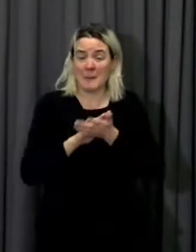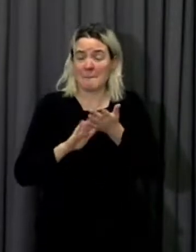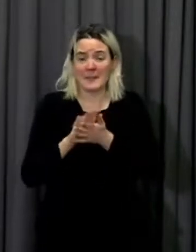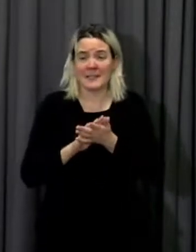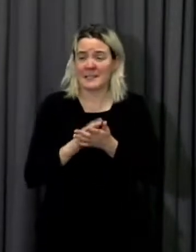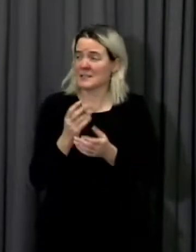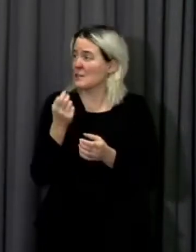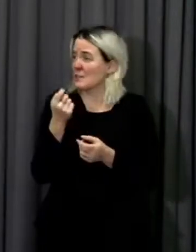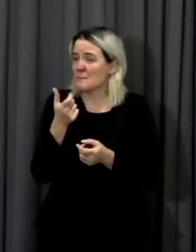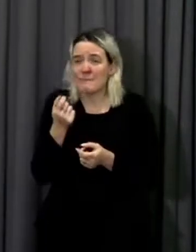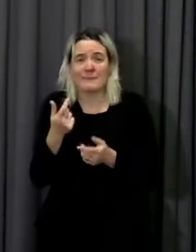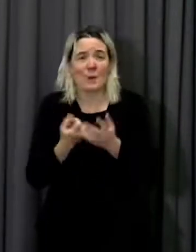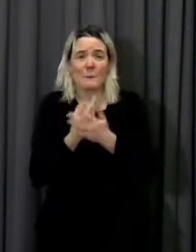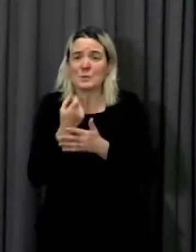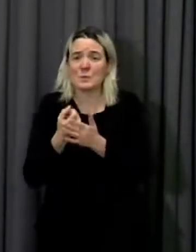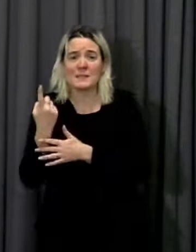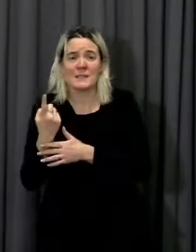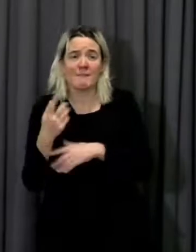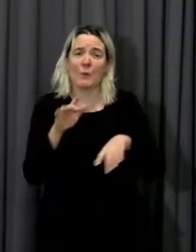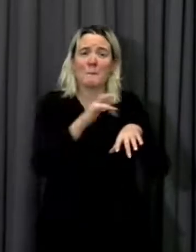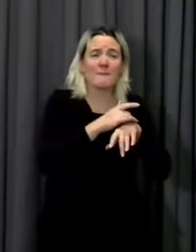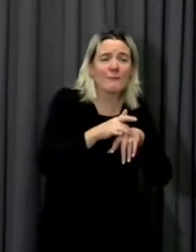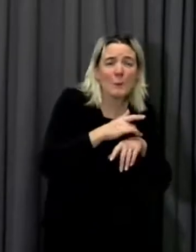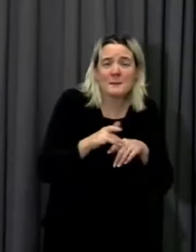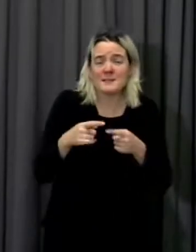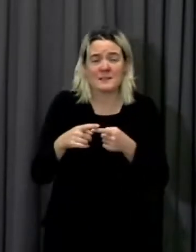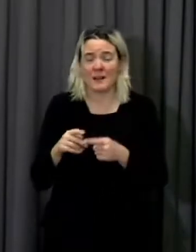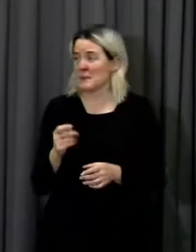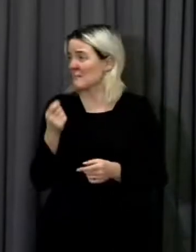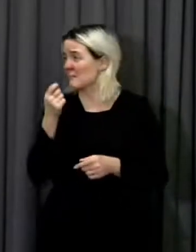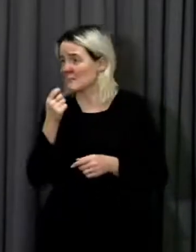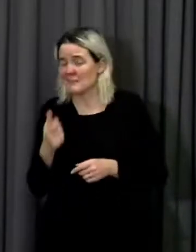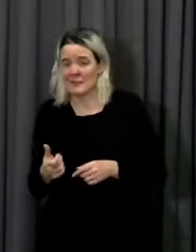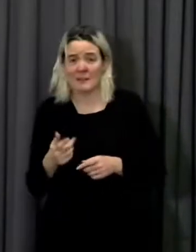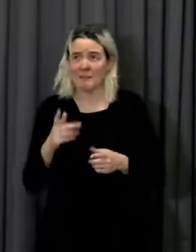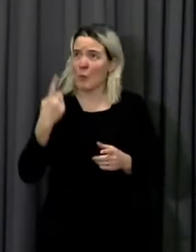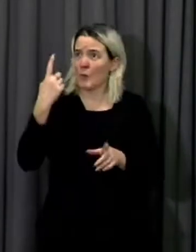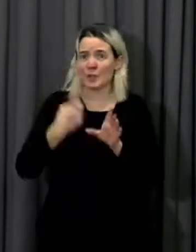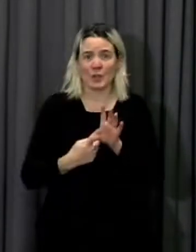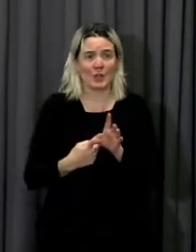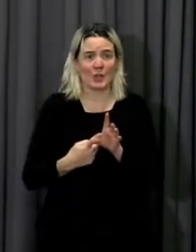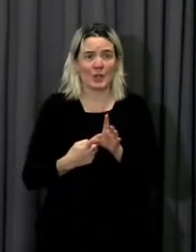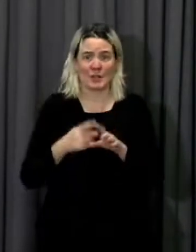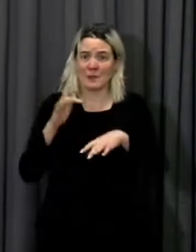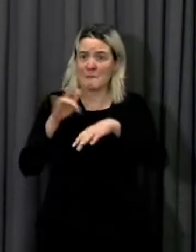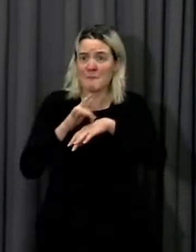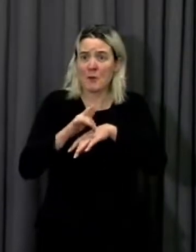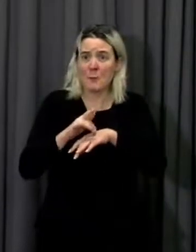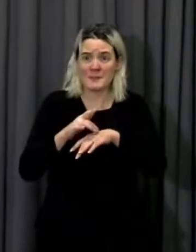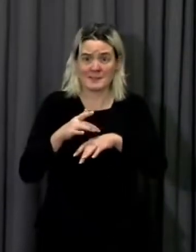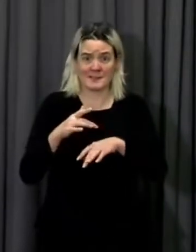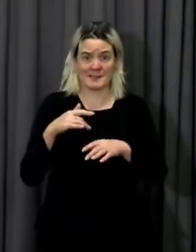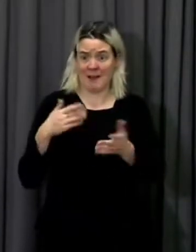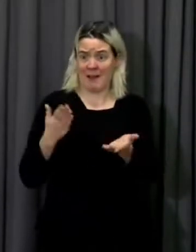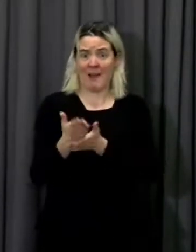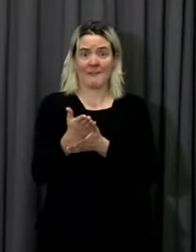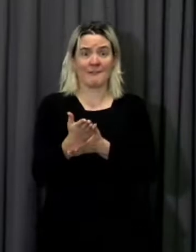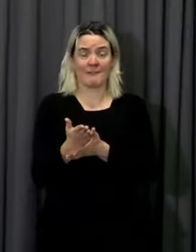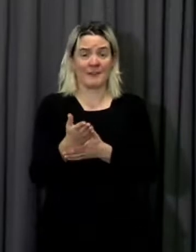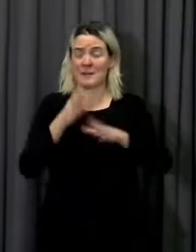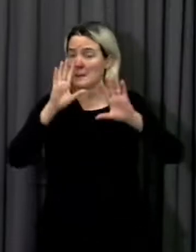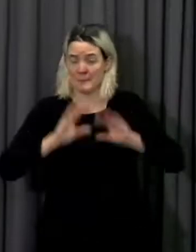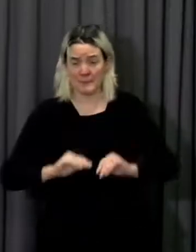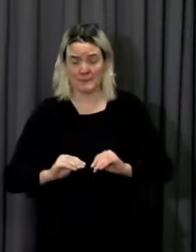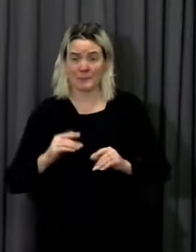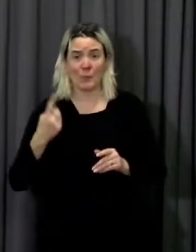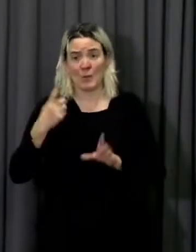creativity. There have been barely any live performances for almost a year and most creative output has